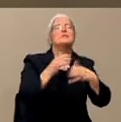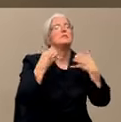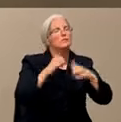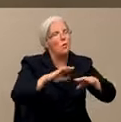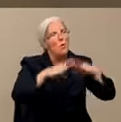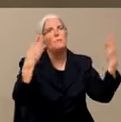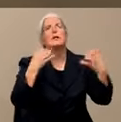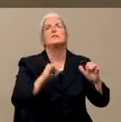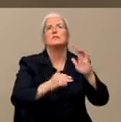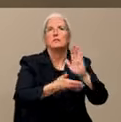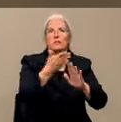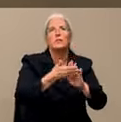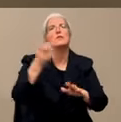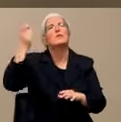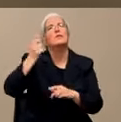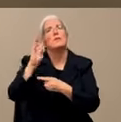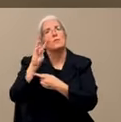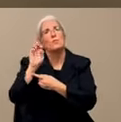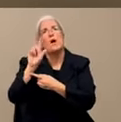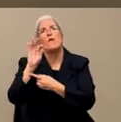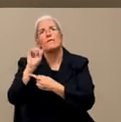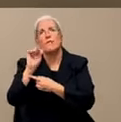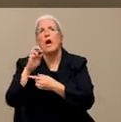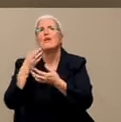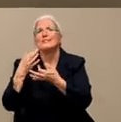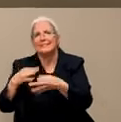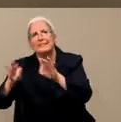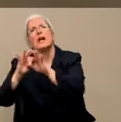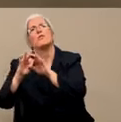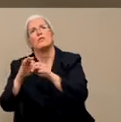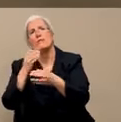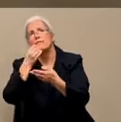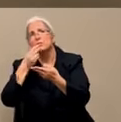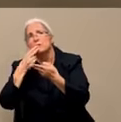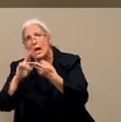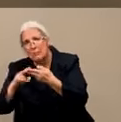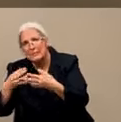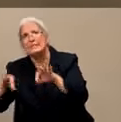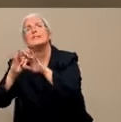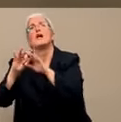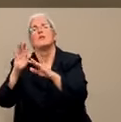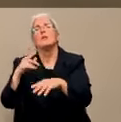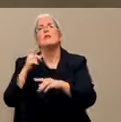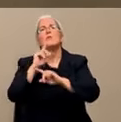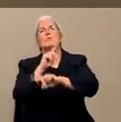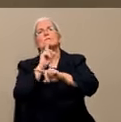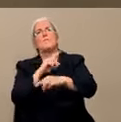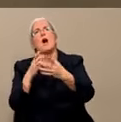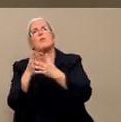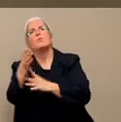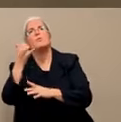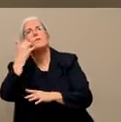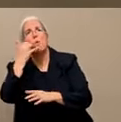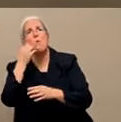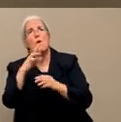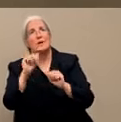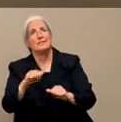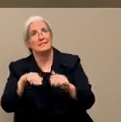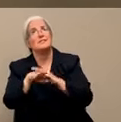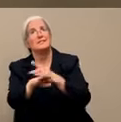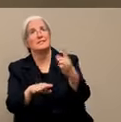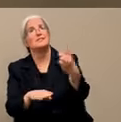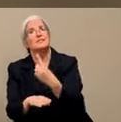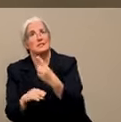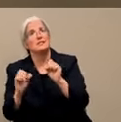correct. know some of their stuff has gone telephonically as well, but they are still functioning. So thank you. That's a great question. Dr. V,